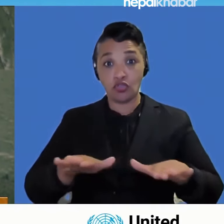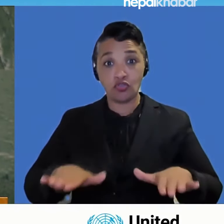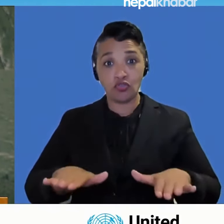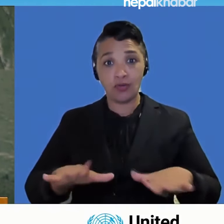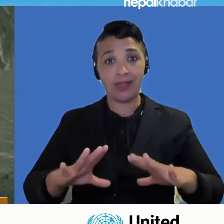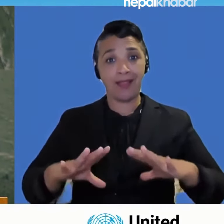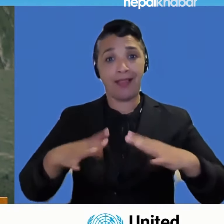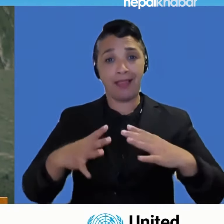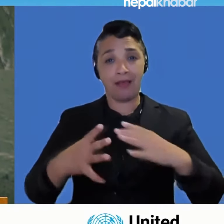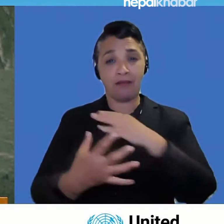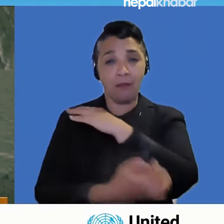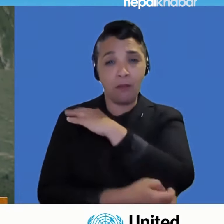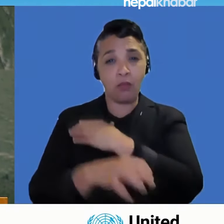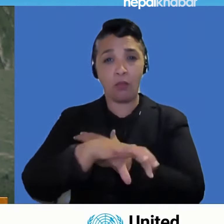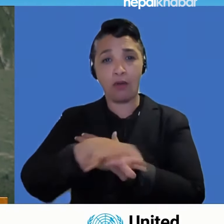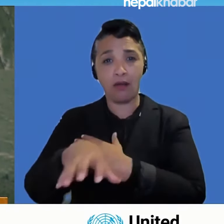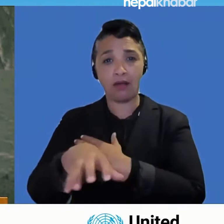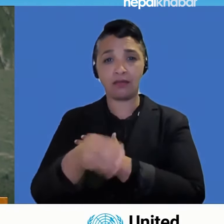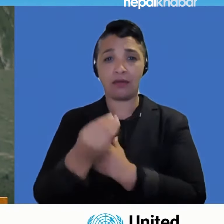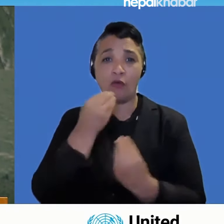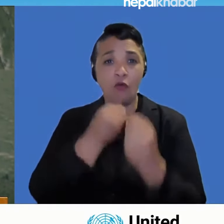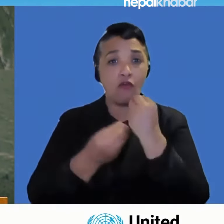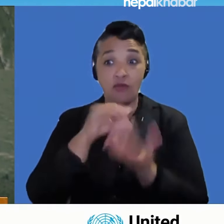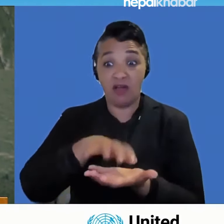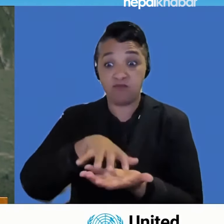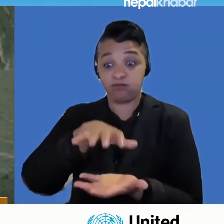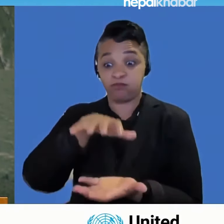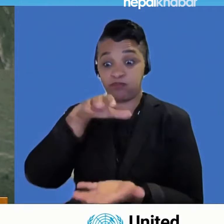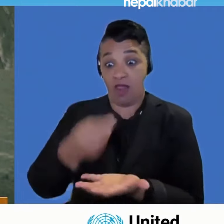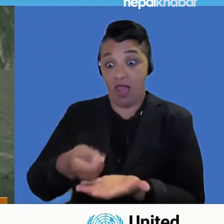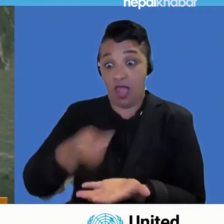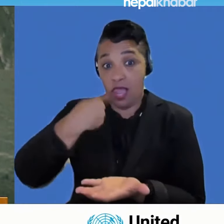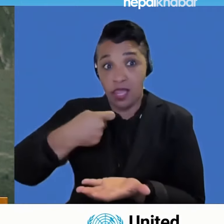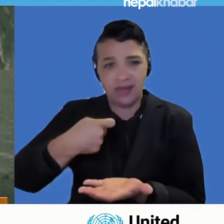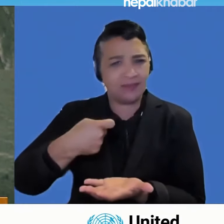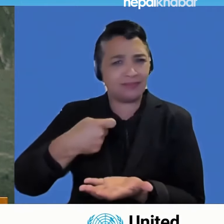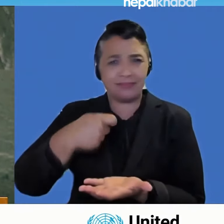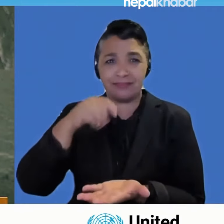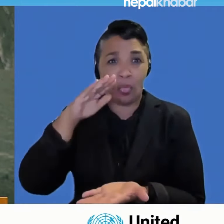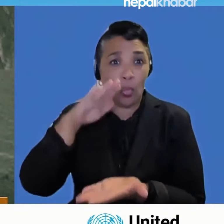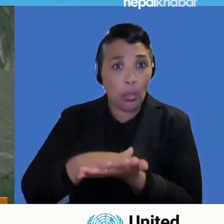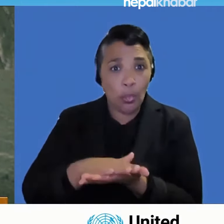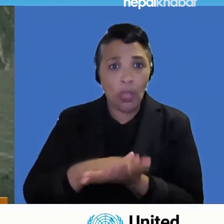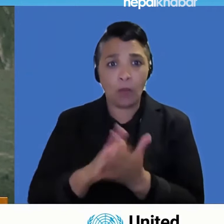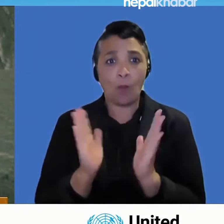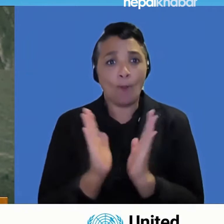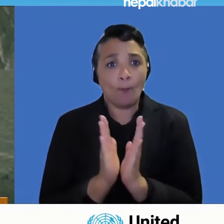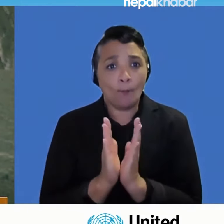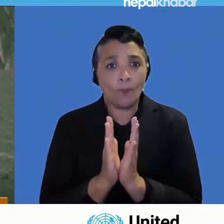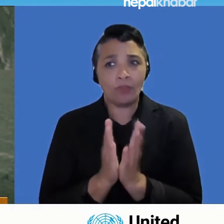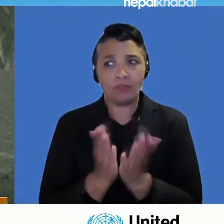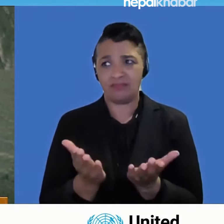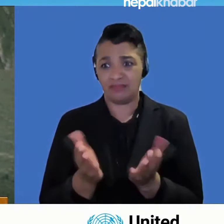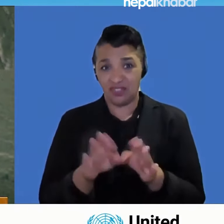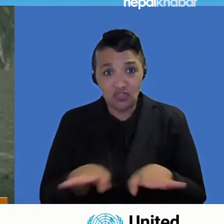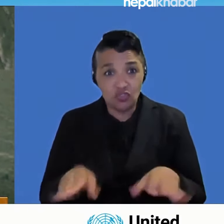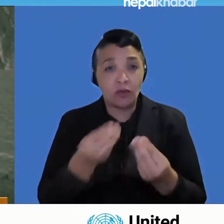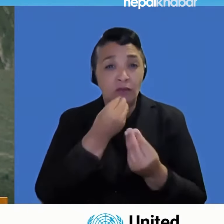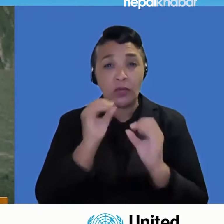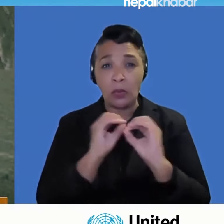When millions of our children go hungry today, where is our future? What do